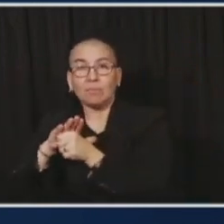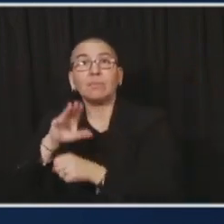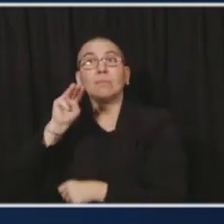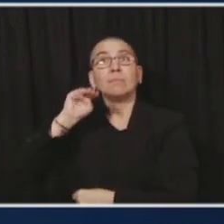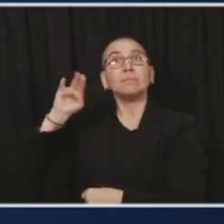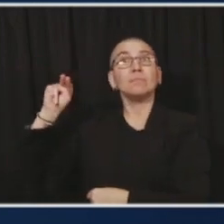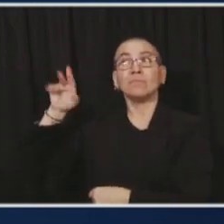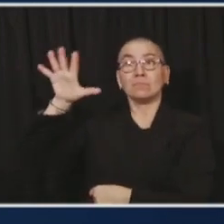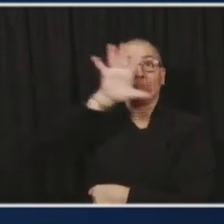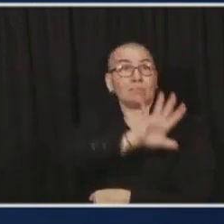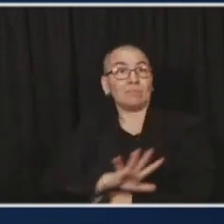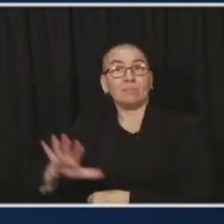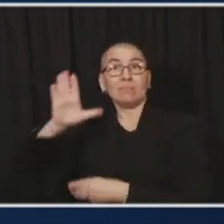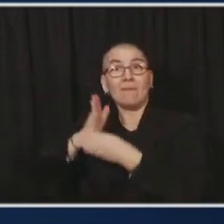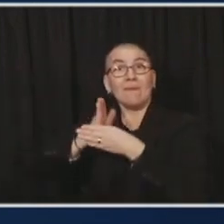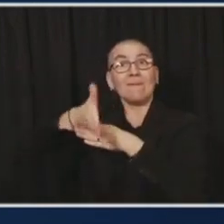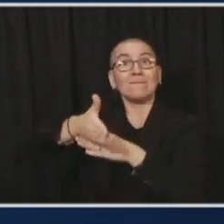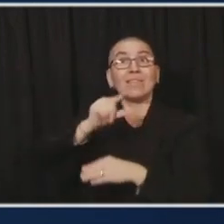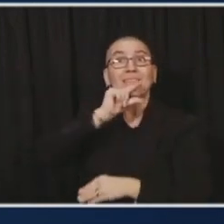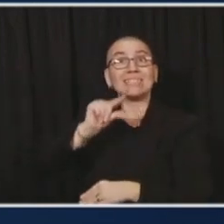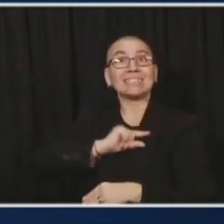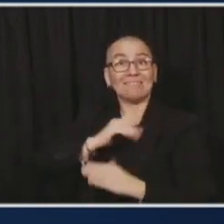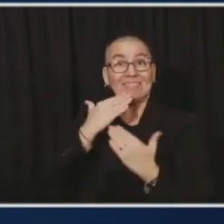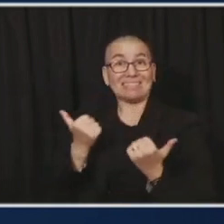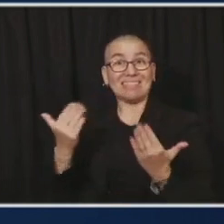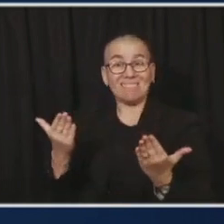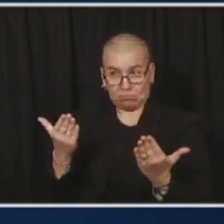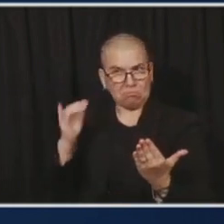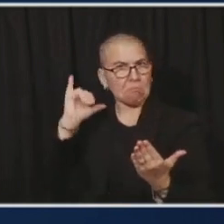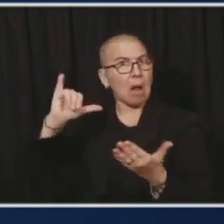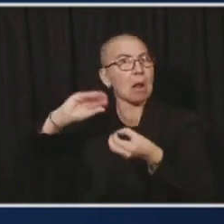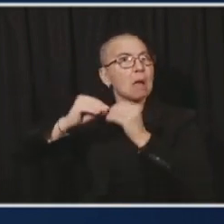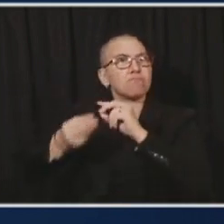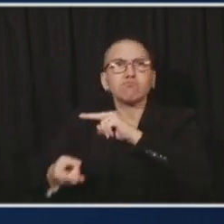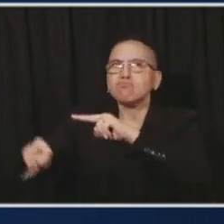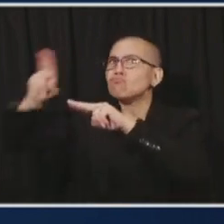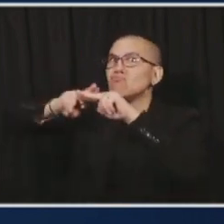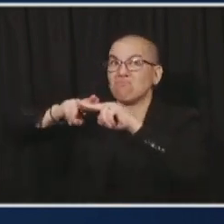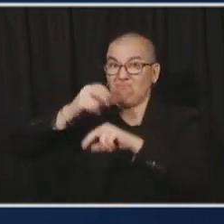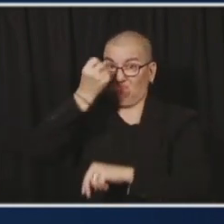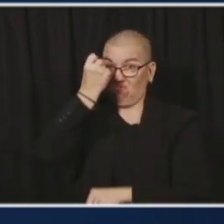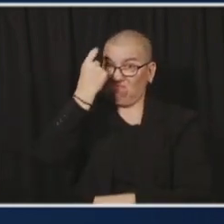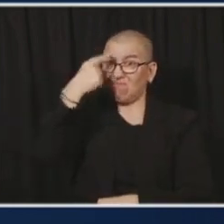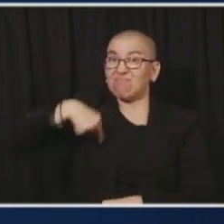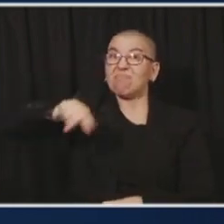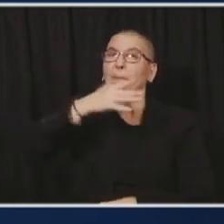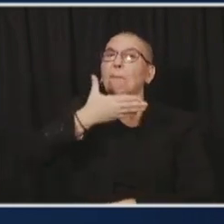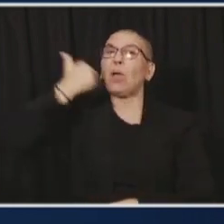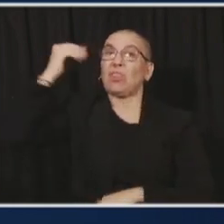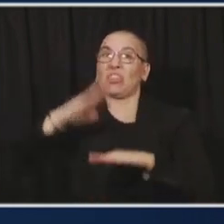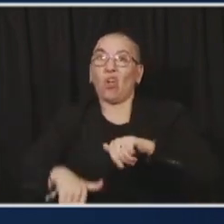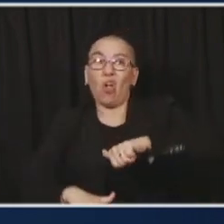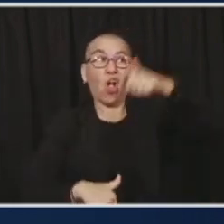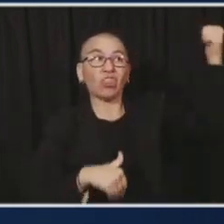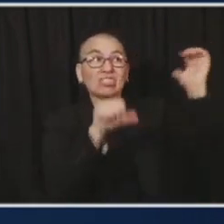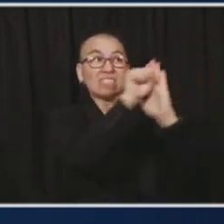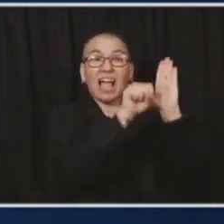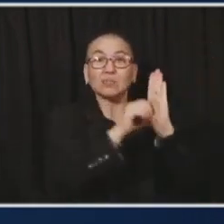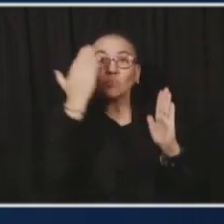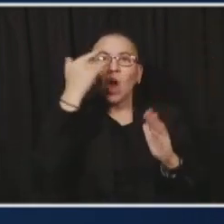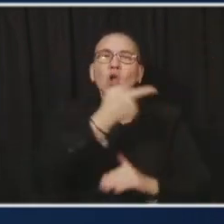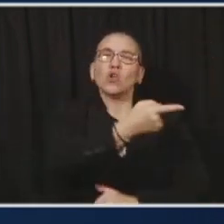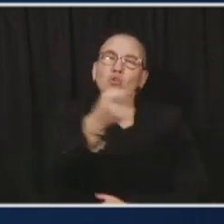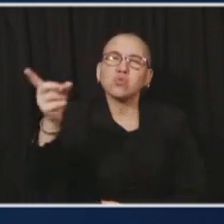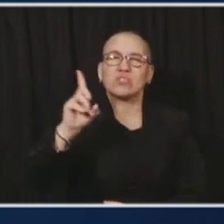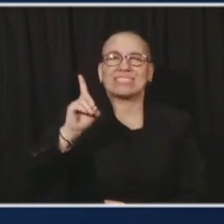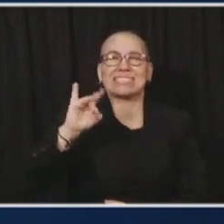has been steeper than our surrounding states. And that is a testament to all of you. We shut down those things we like to do. And